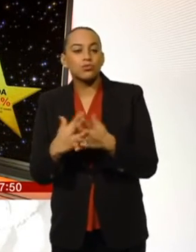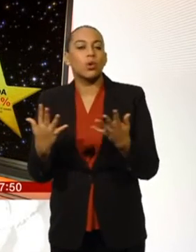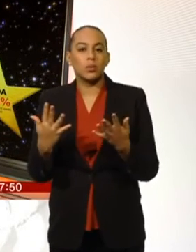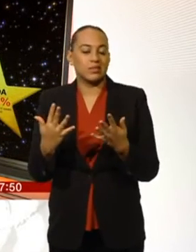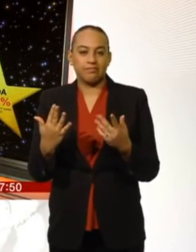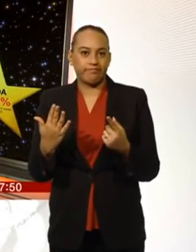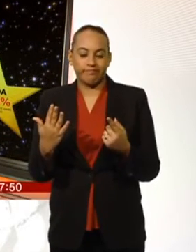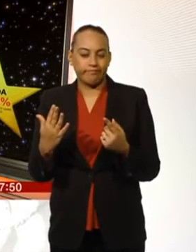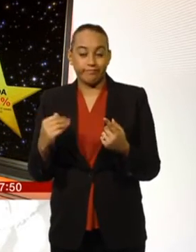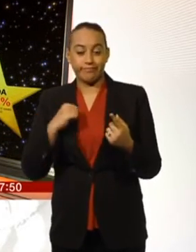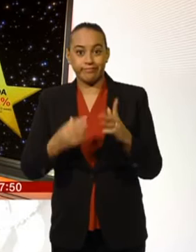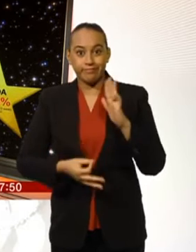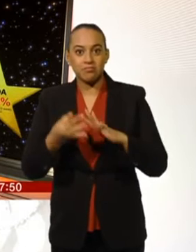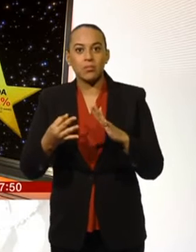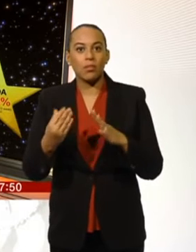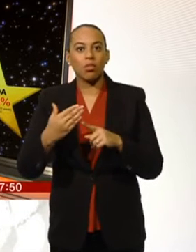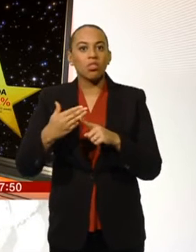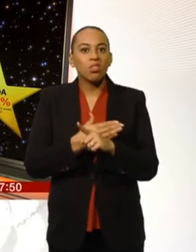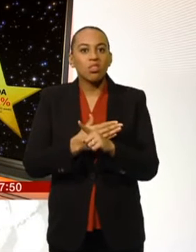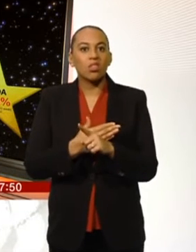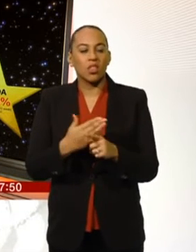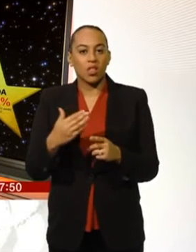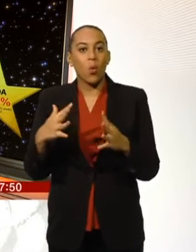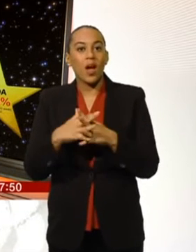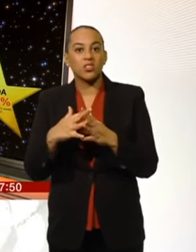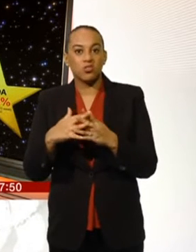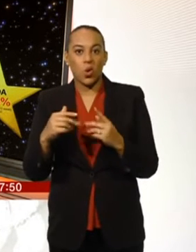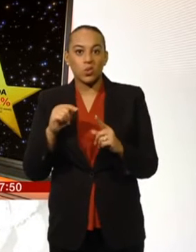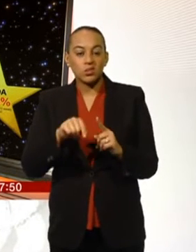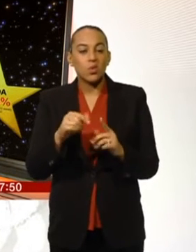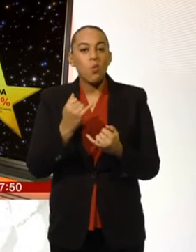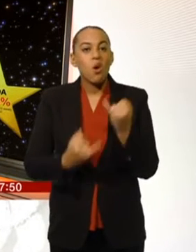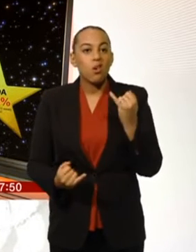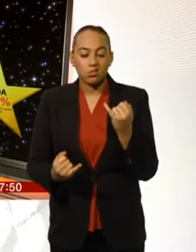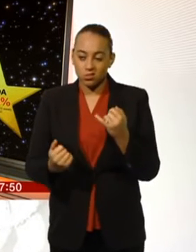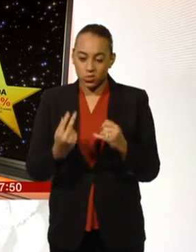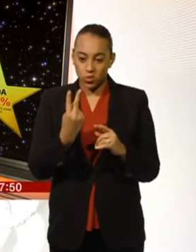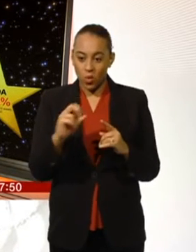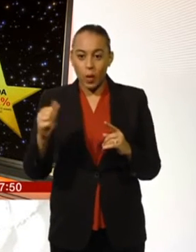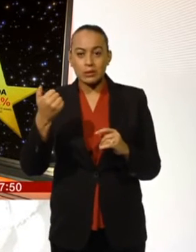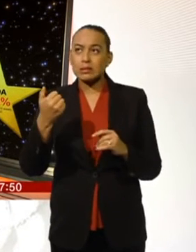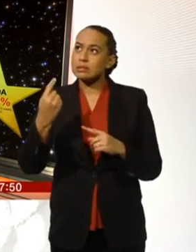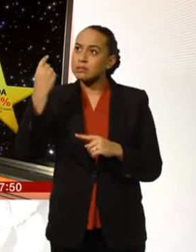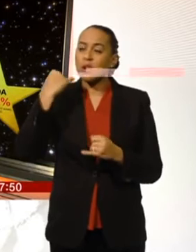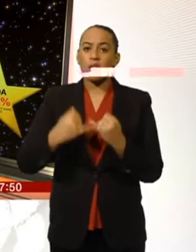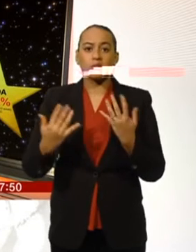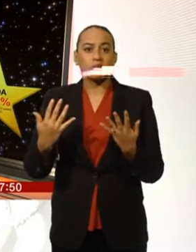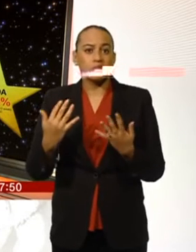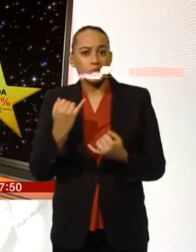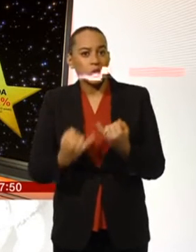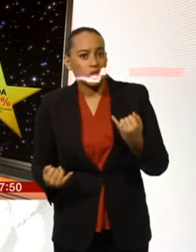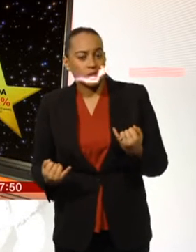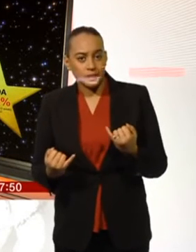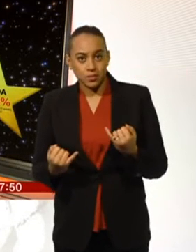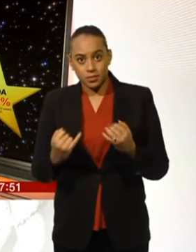far less stellar. In fact, Waitrose posted its worst performance since 2006. We're also expecting a poor performance